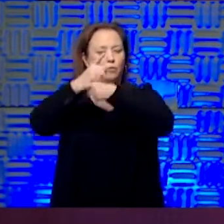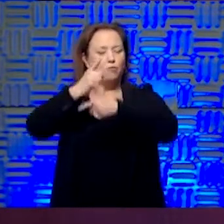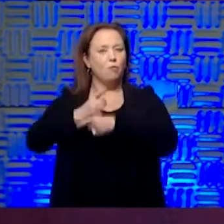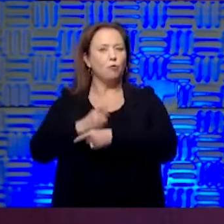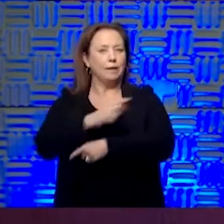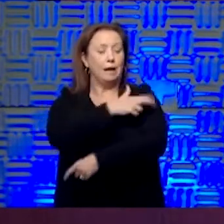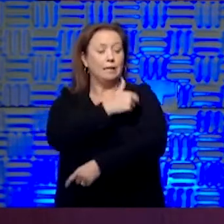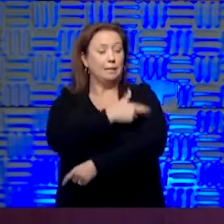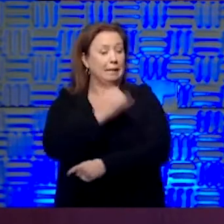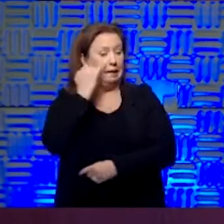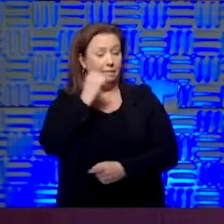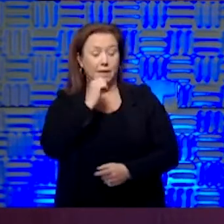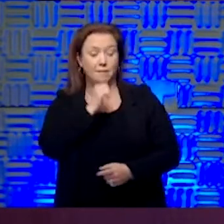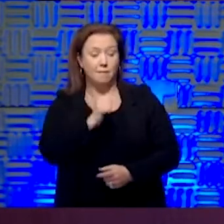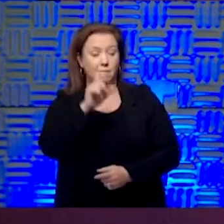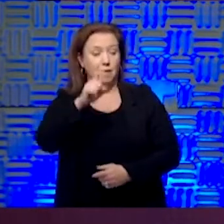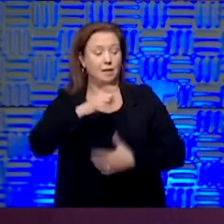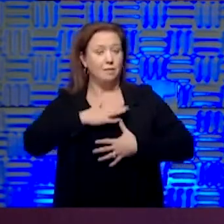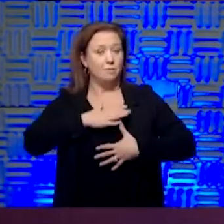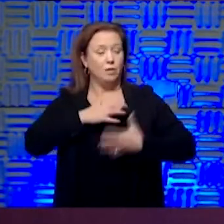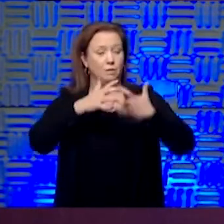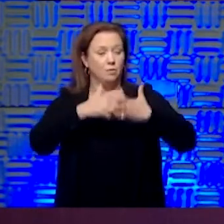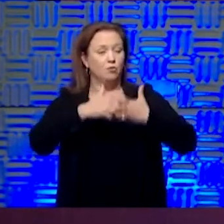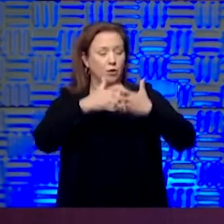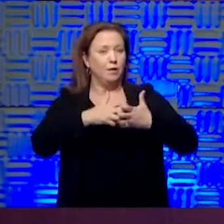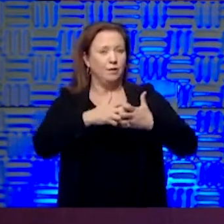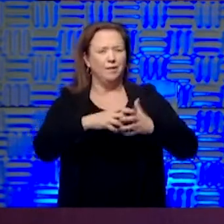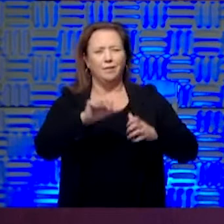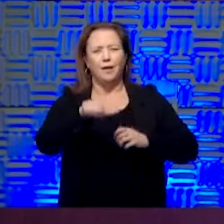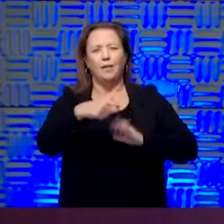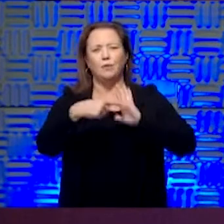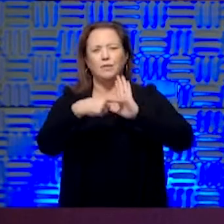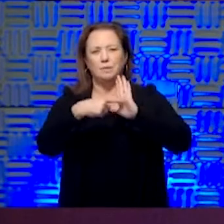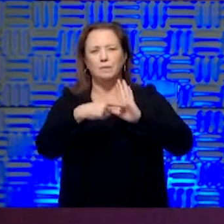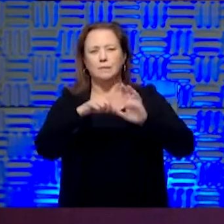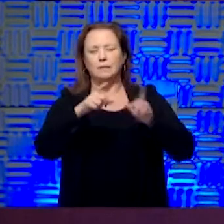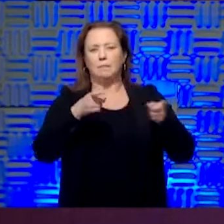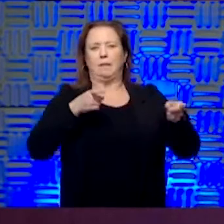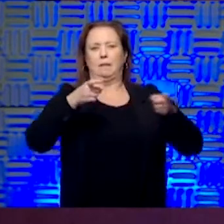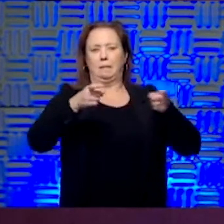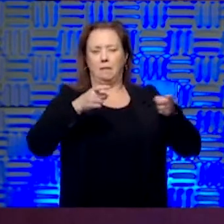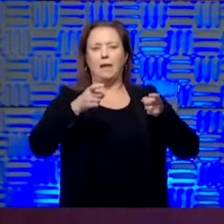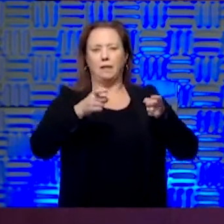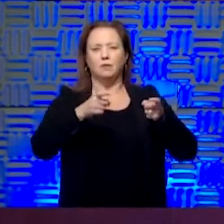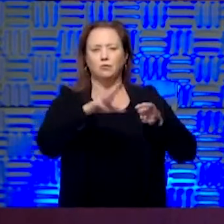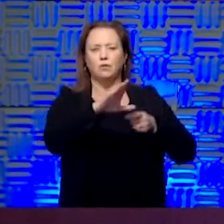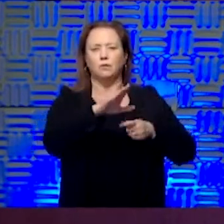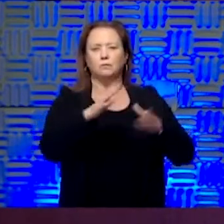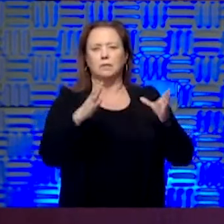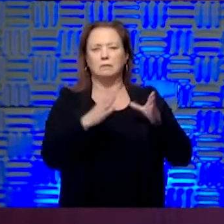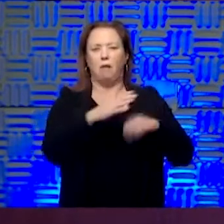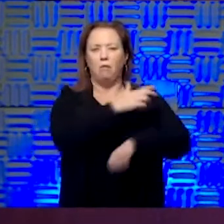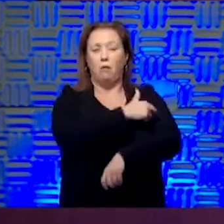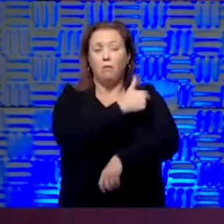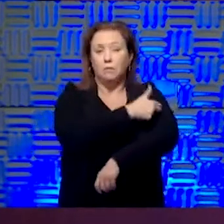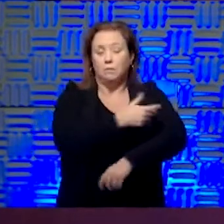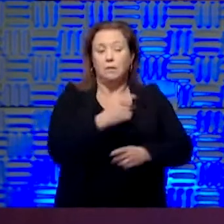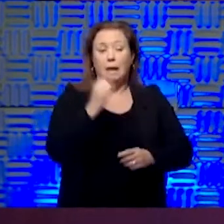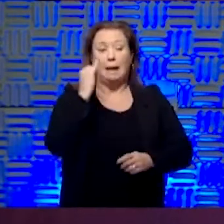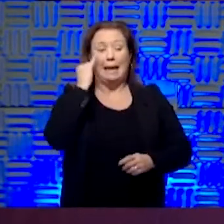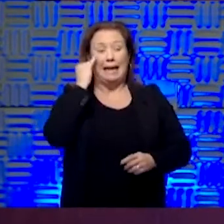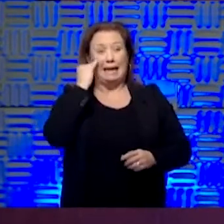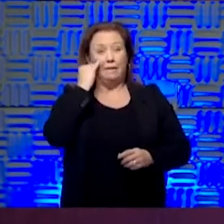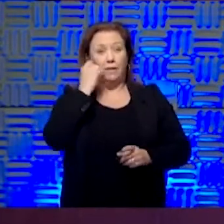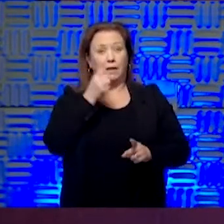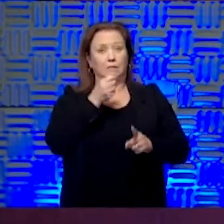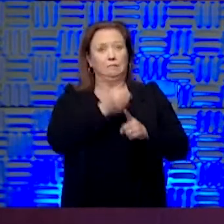don't need the ventilator, many of the symptoms of COVID, as you know, Dr. Stites, can be managed in a lot of these facilities. But if they do get to that point